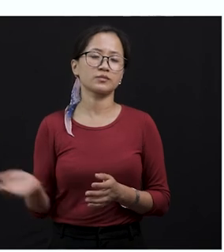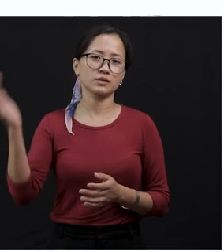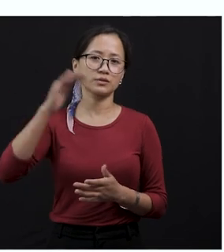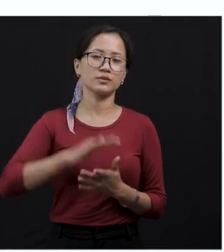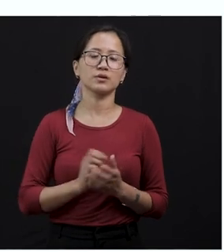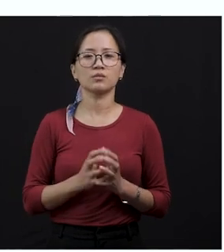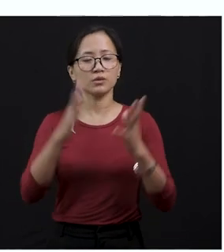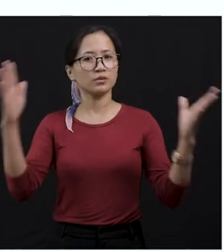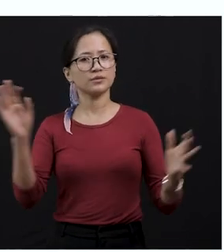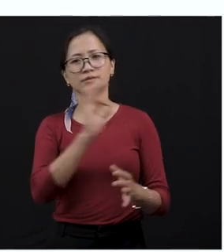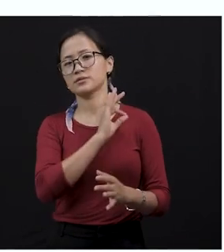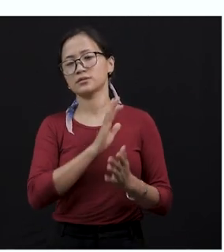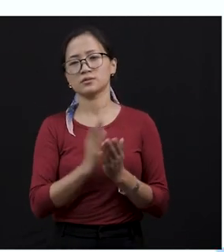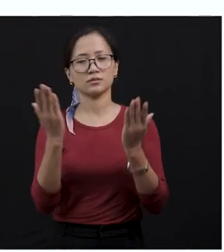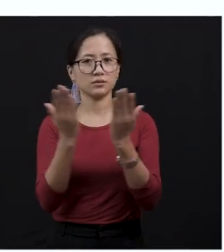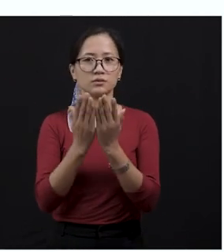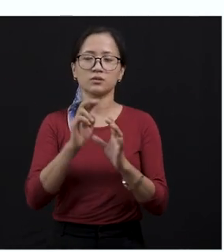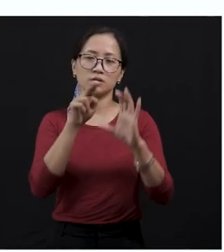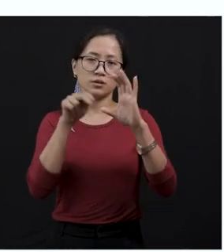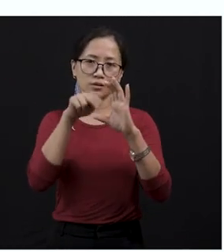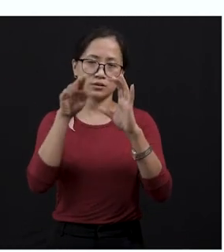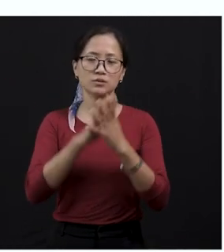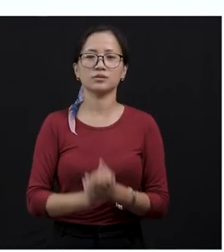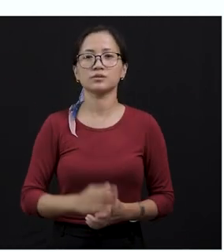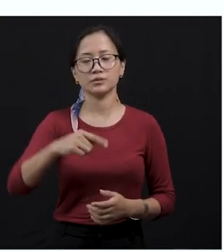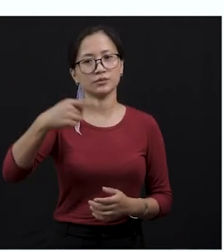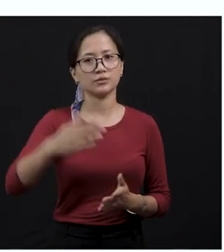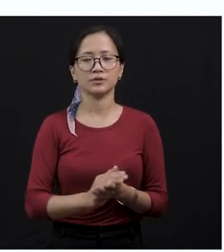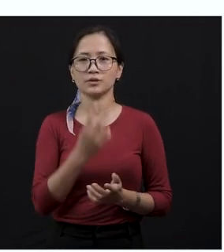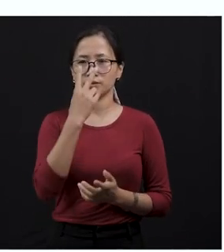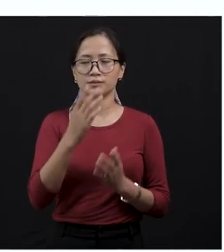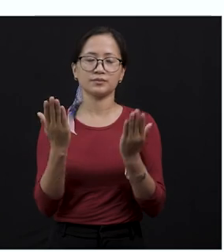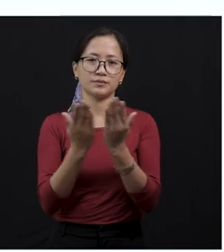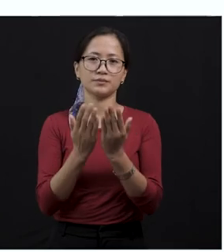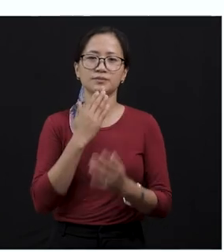coming back to you with more interesting lessons. Continue watching the video lessons. Thank you.